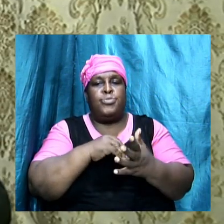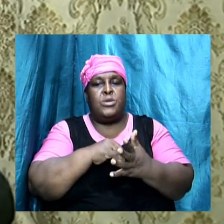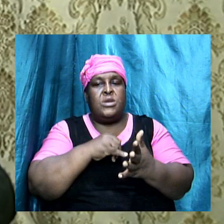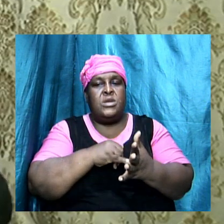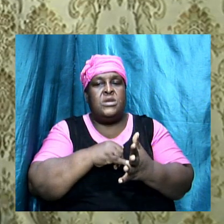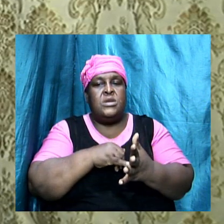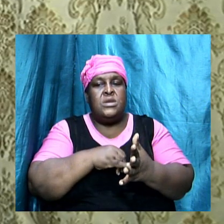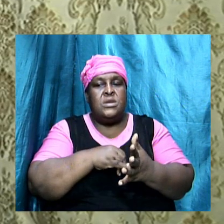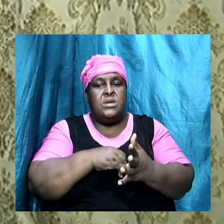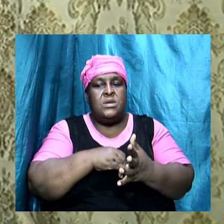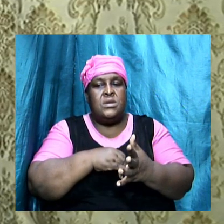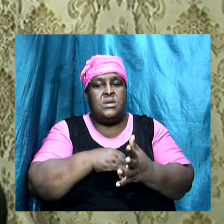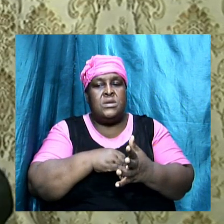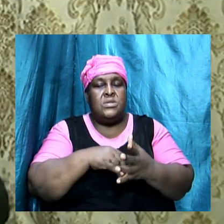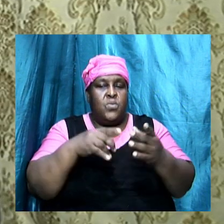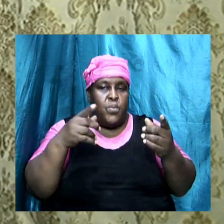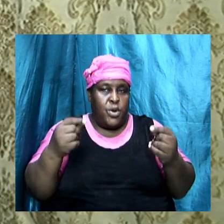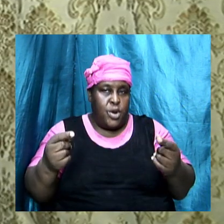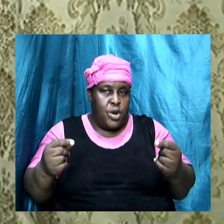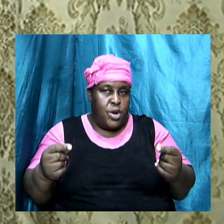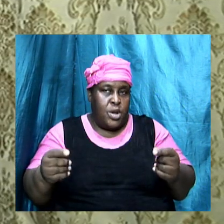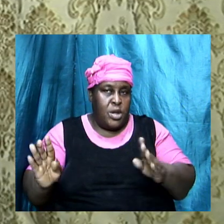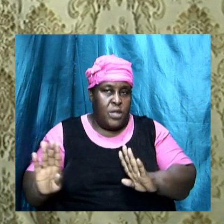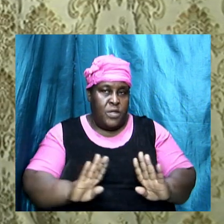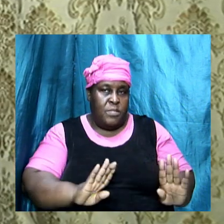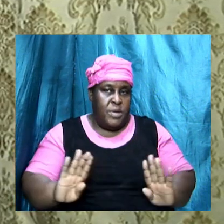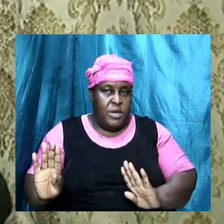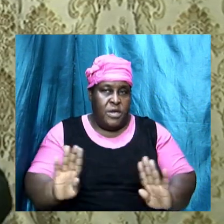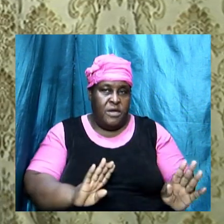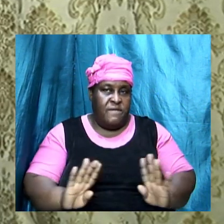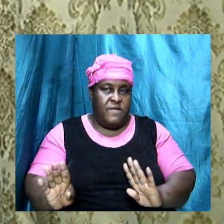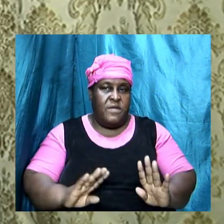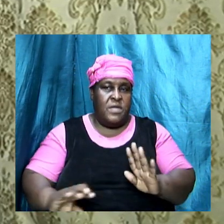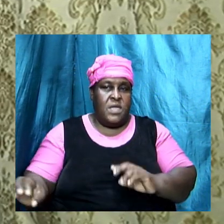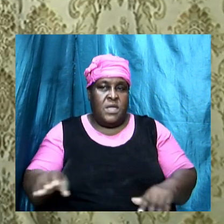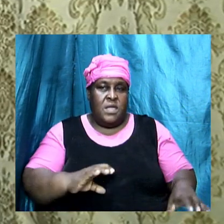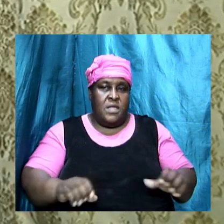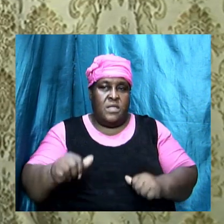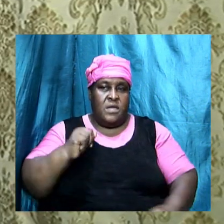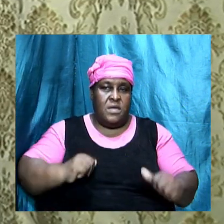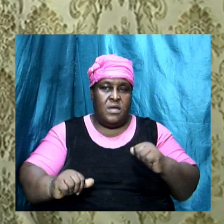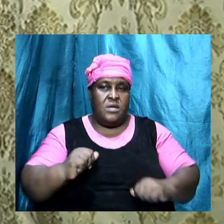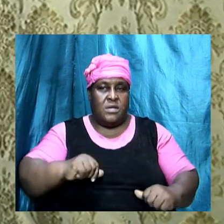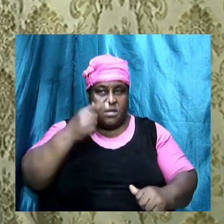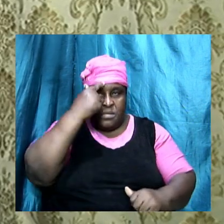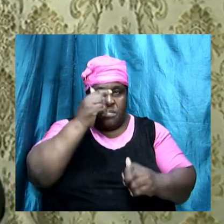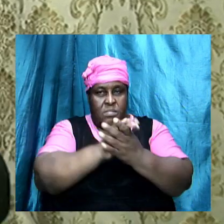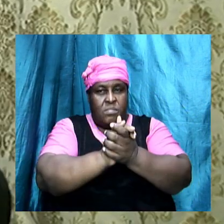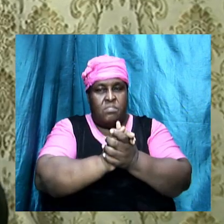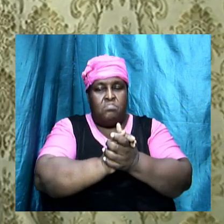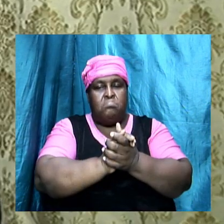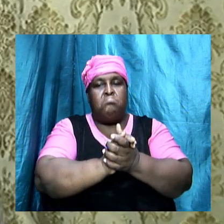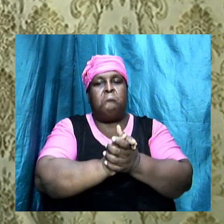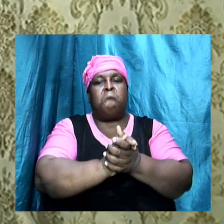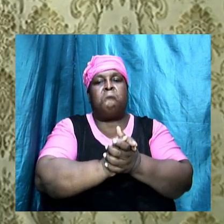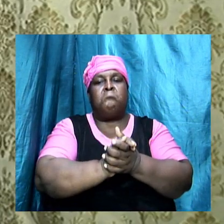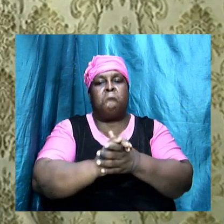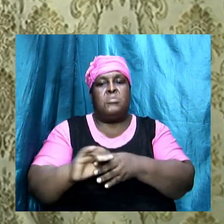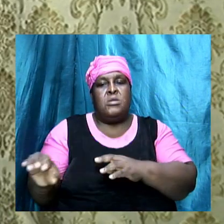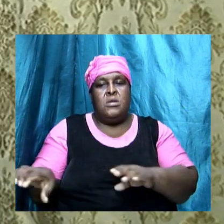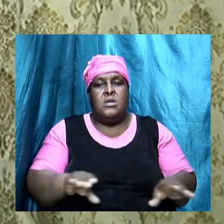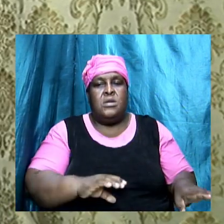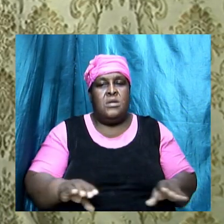with the deeds the behavior the actions the belief the conduct and everything that